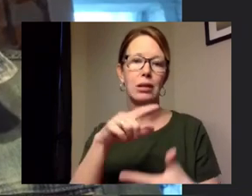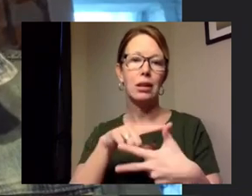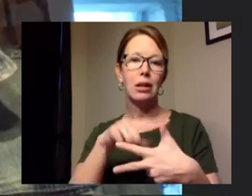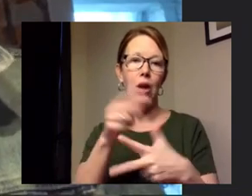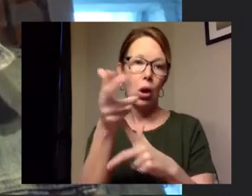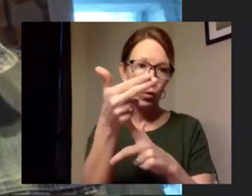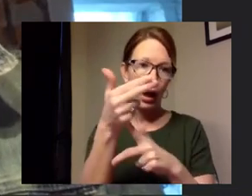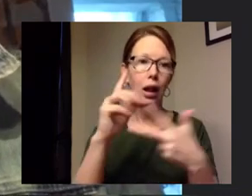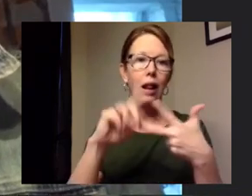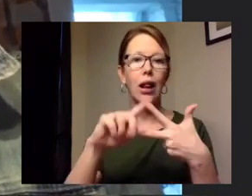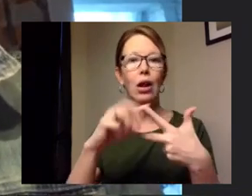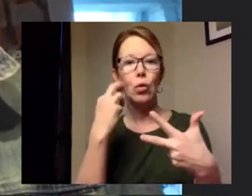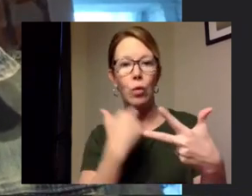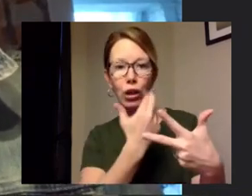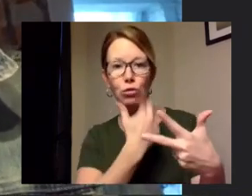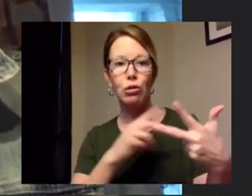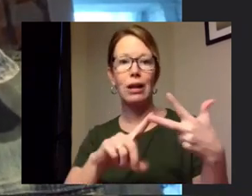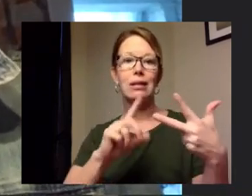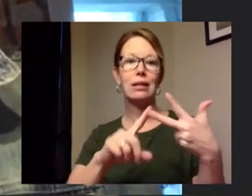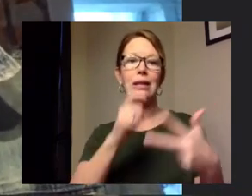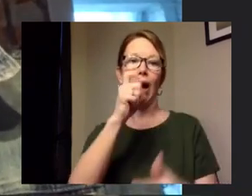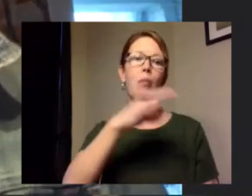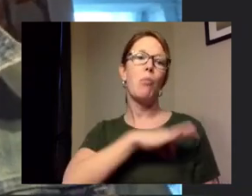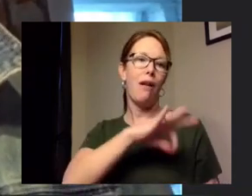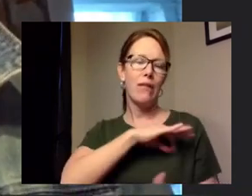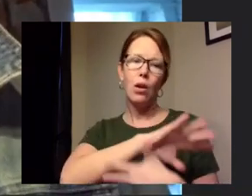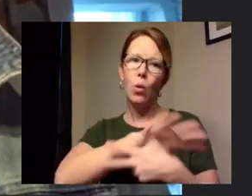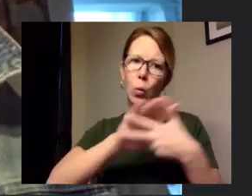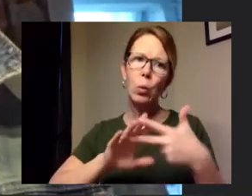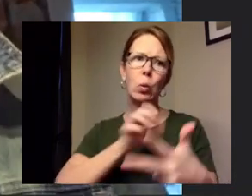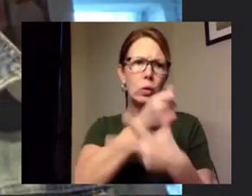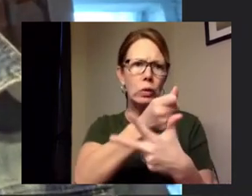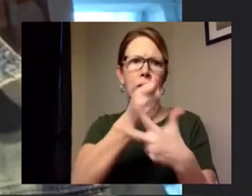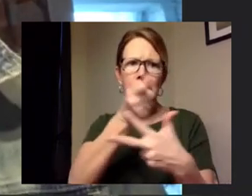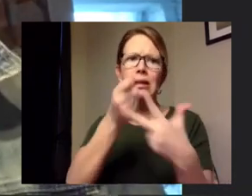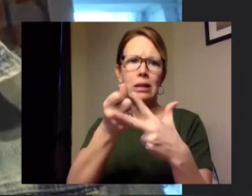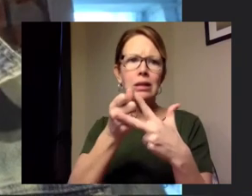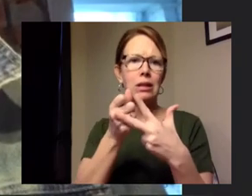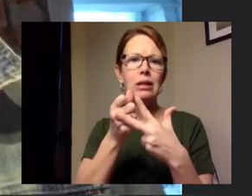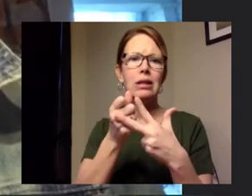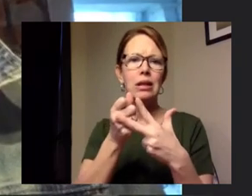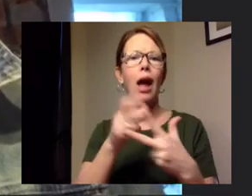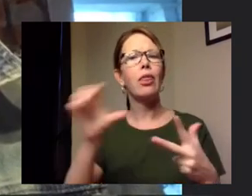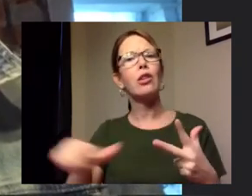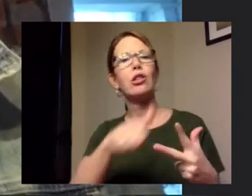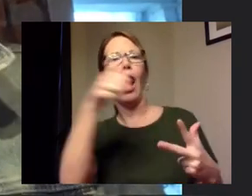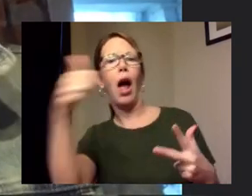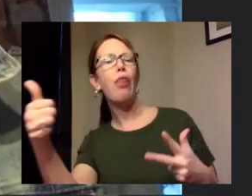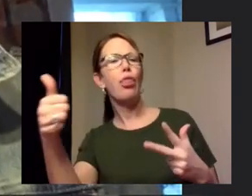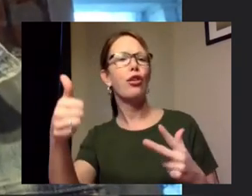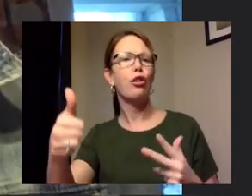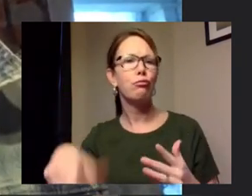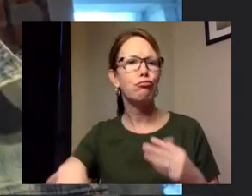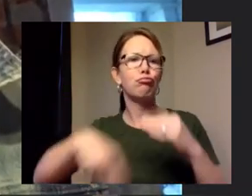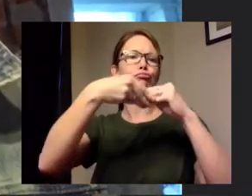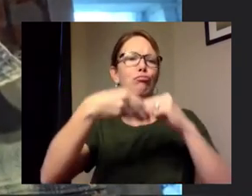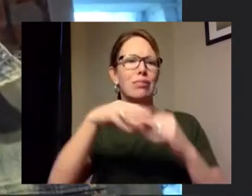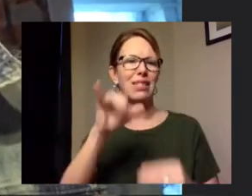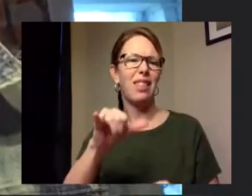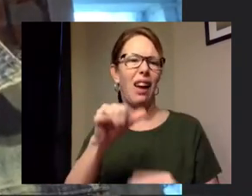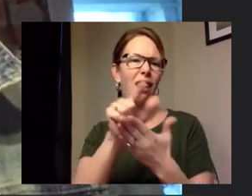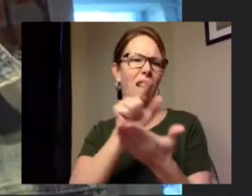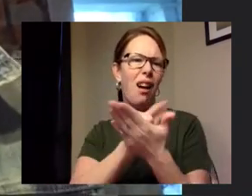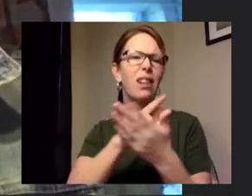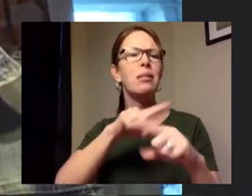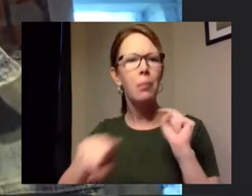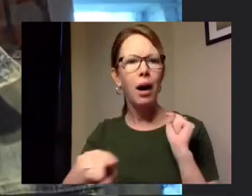hotels restaurants and non-profits so there are certainly other provisions in the act but those are the ones that i think